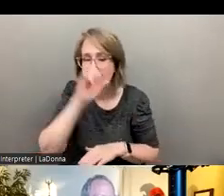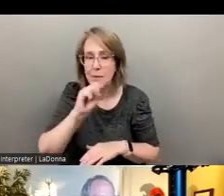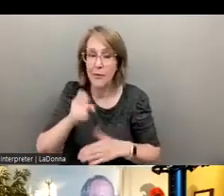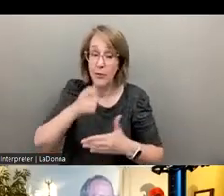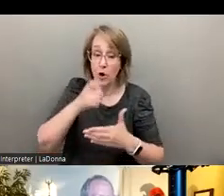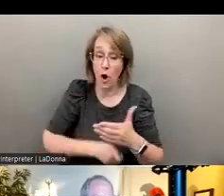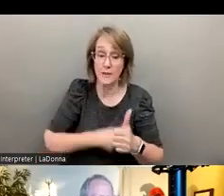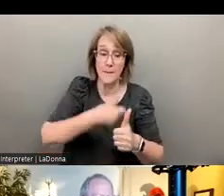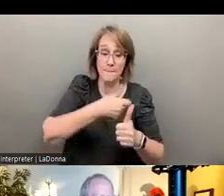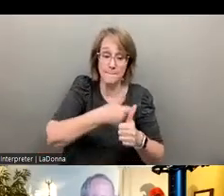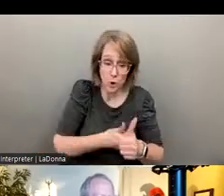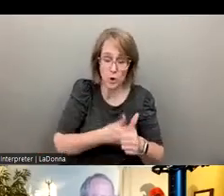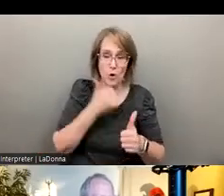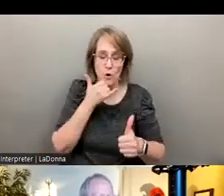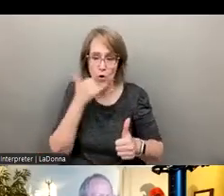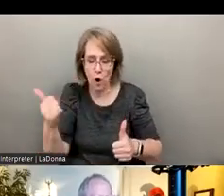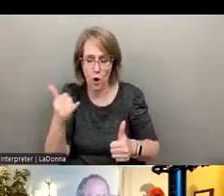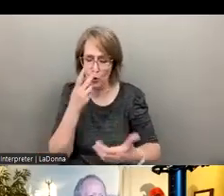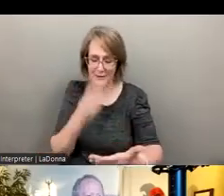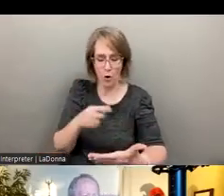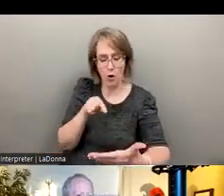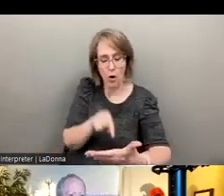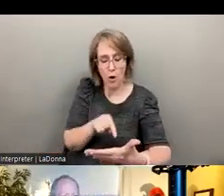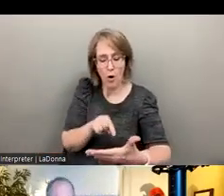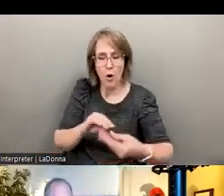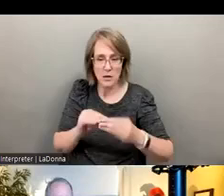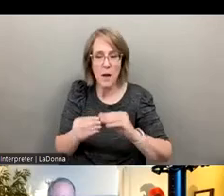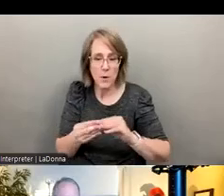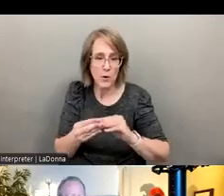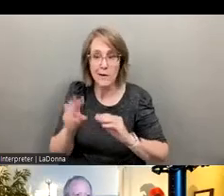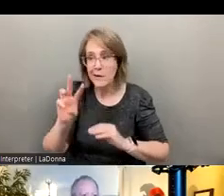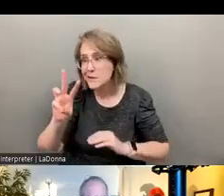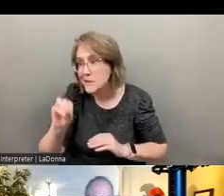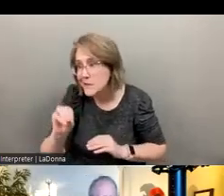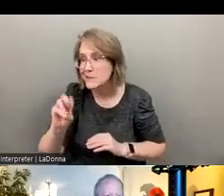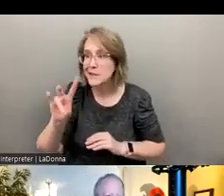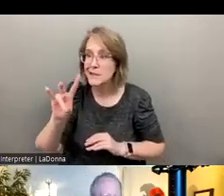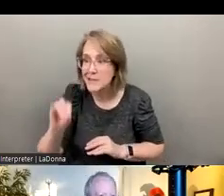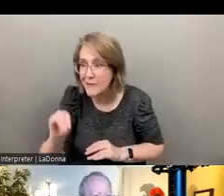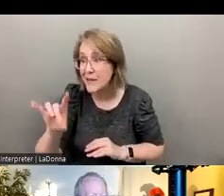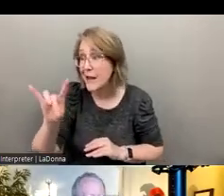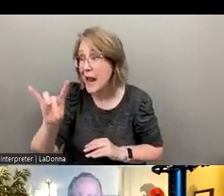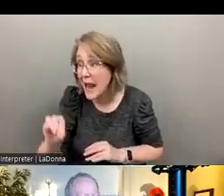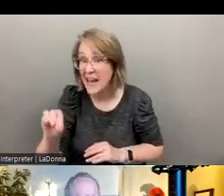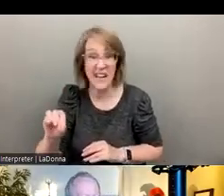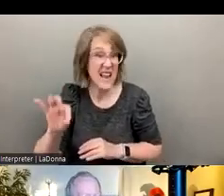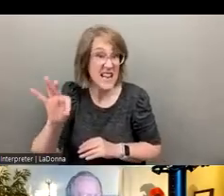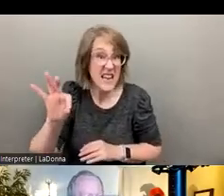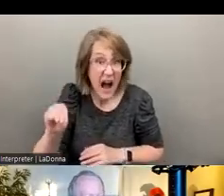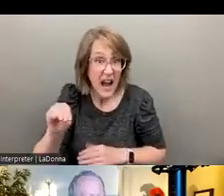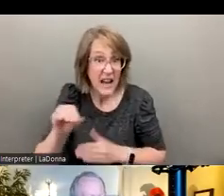cost per call. And, and we're looking at numbers that were, you know, 60, 70, 80, even $90 a call.